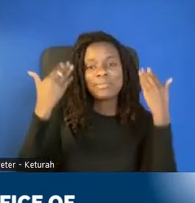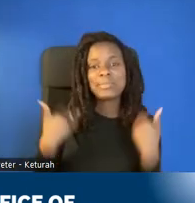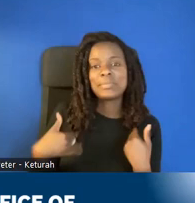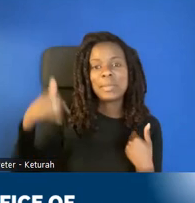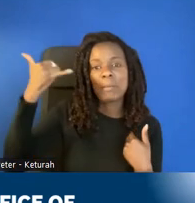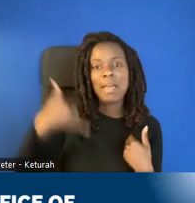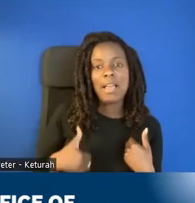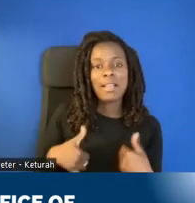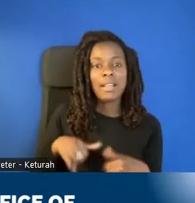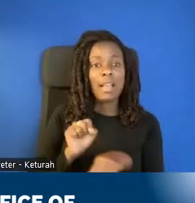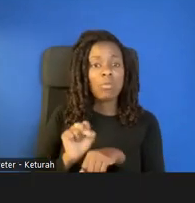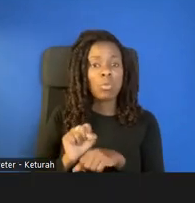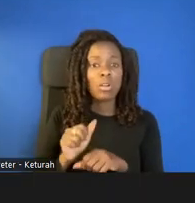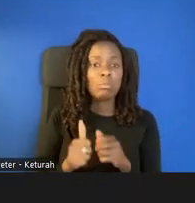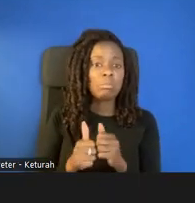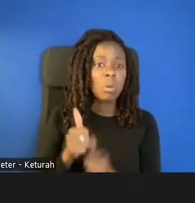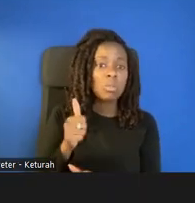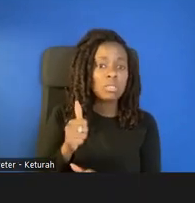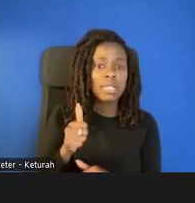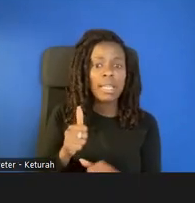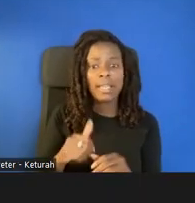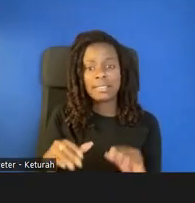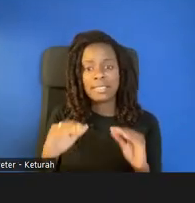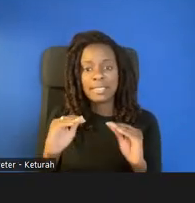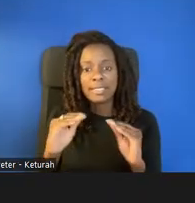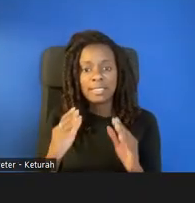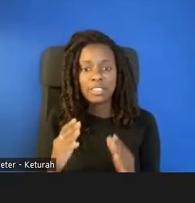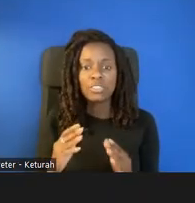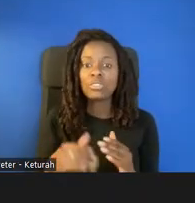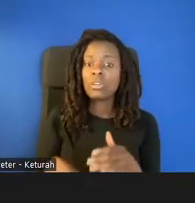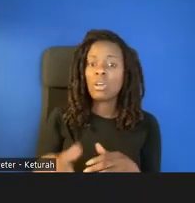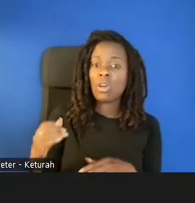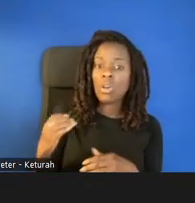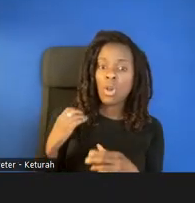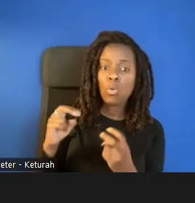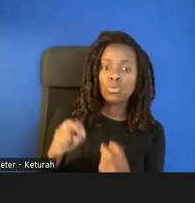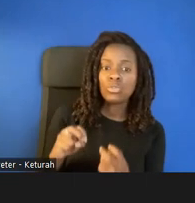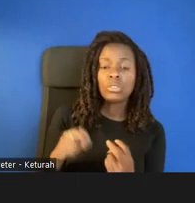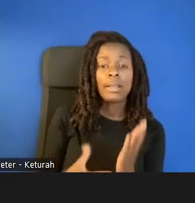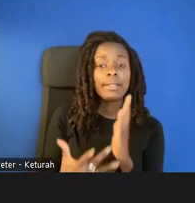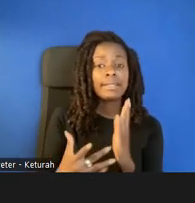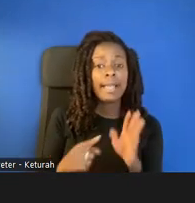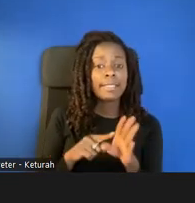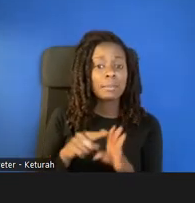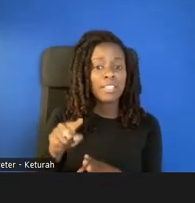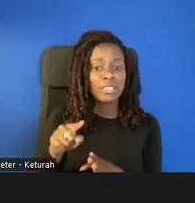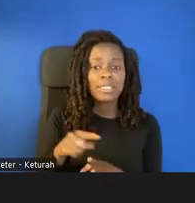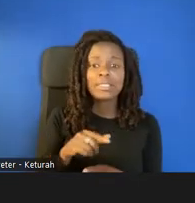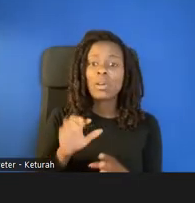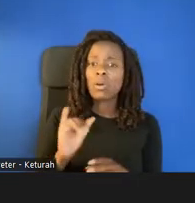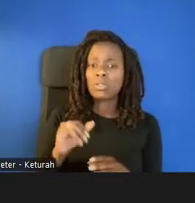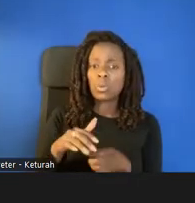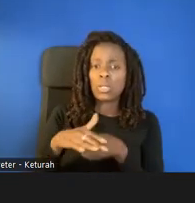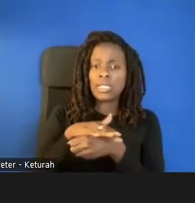teacher, a coach, technology specialist, and district administrator. So currently, I support a lot of projects in this office,